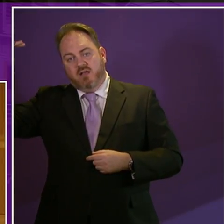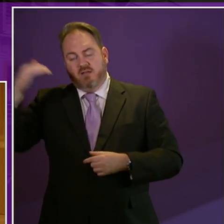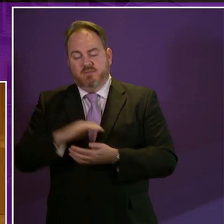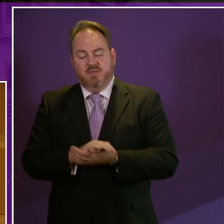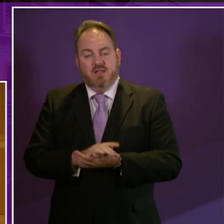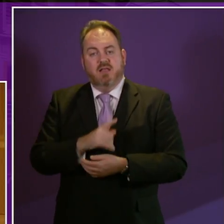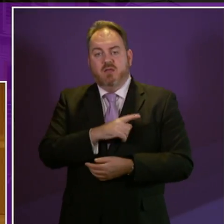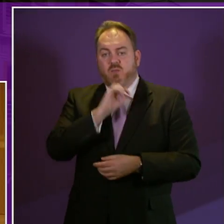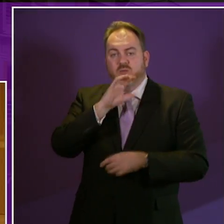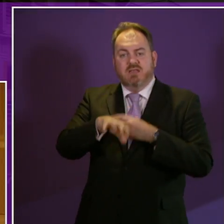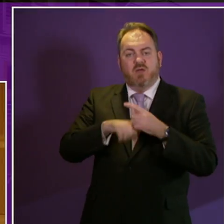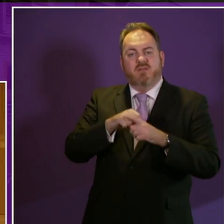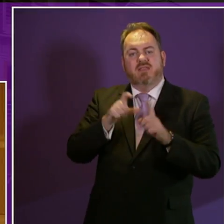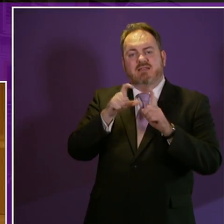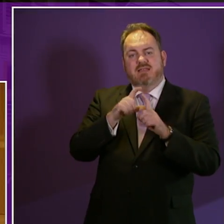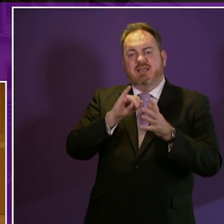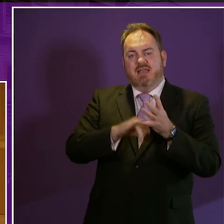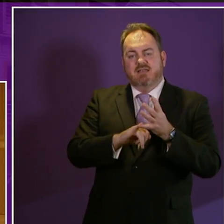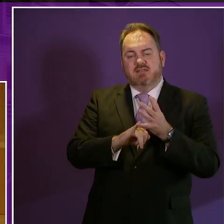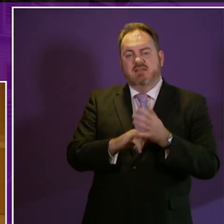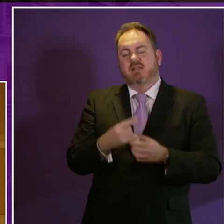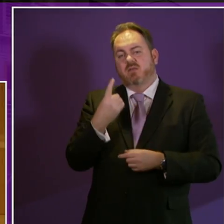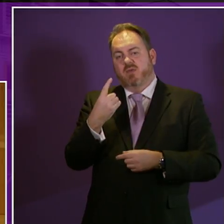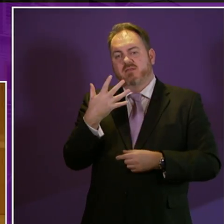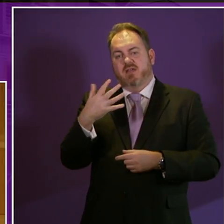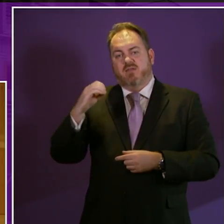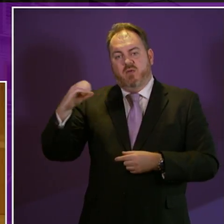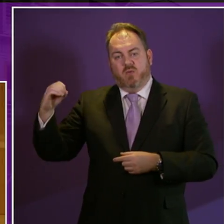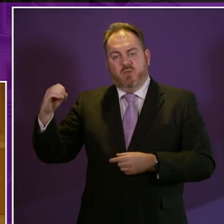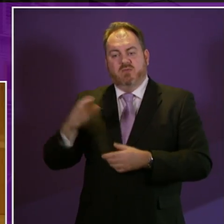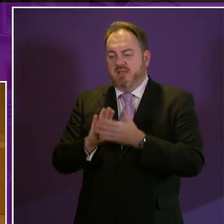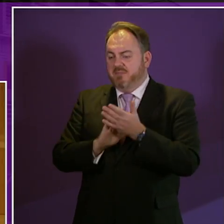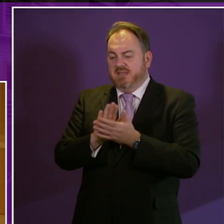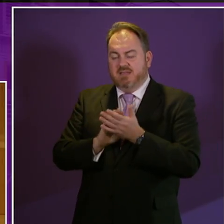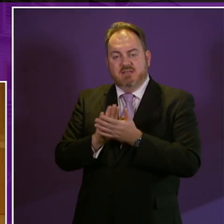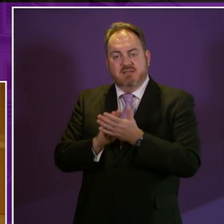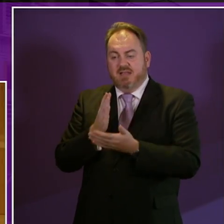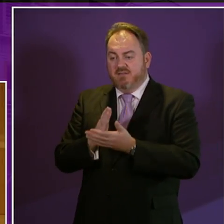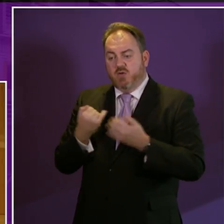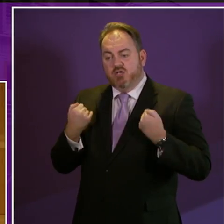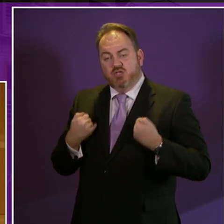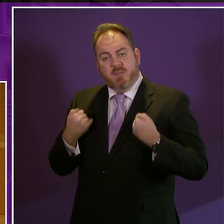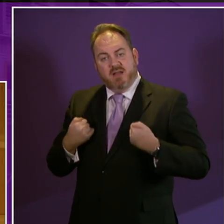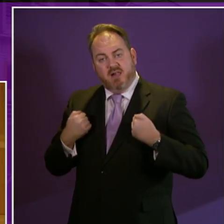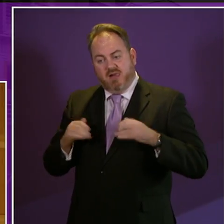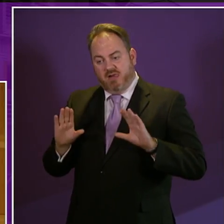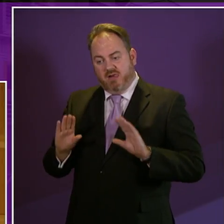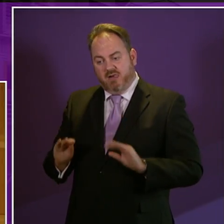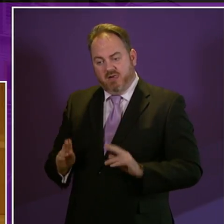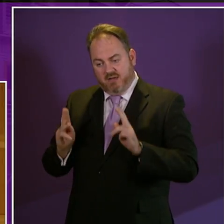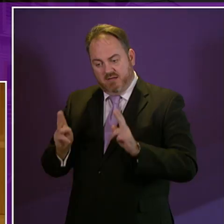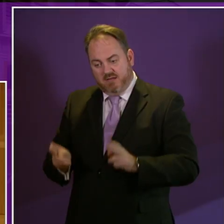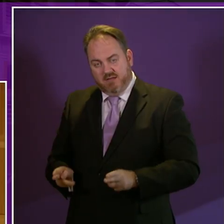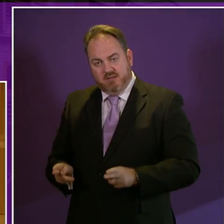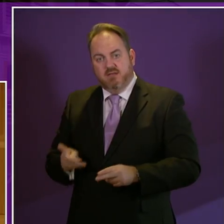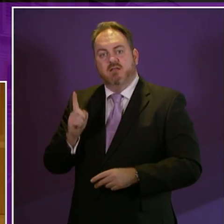over the DS 1500 ensuring that there is no arbitrary cutoff as to when patients with terminal conditions can access disability benefits